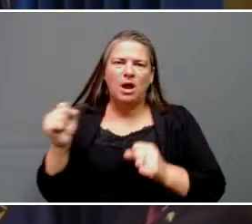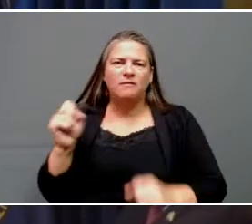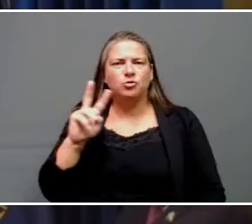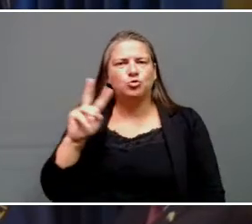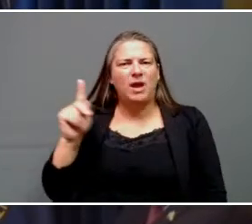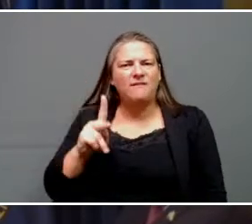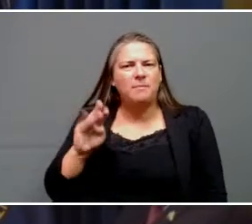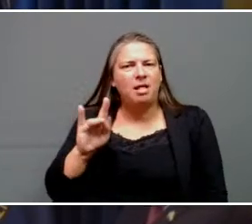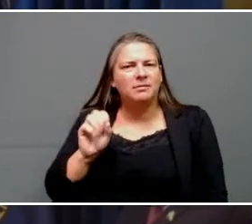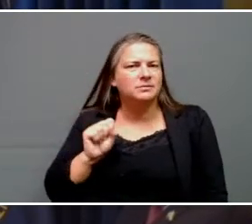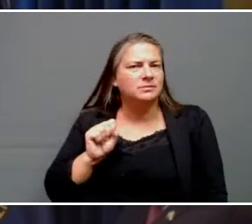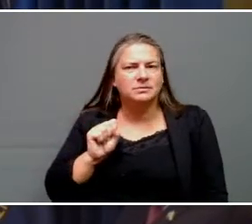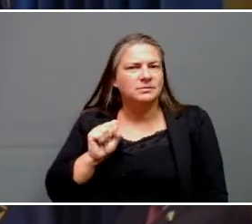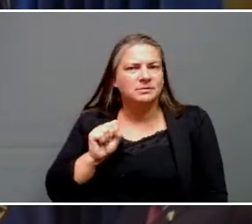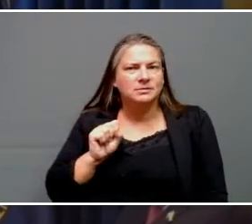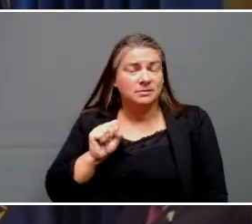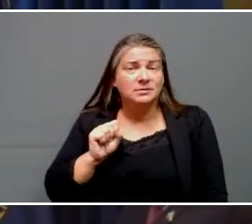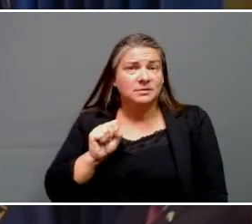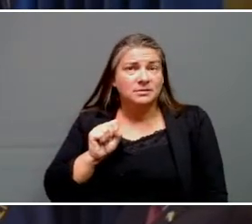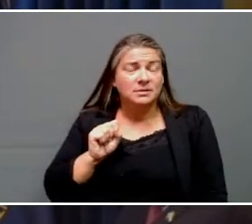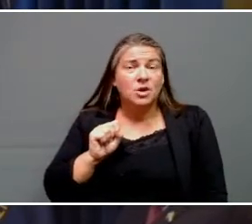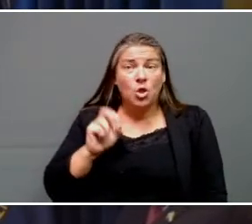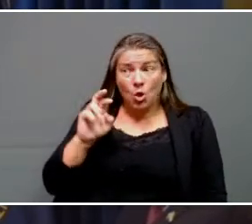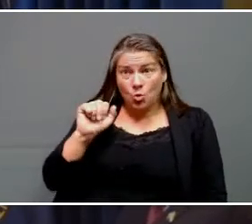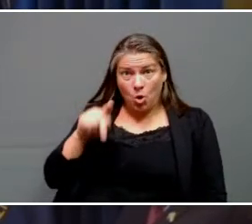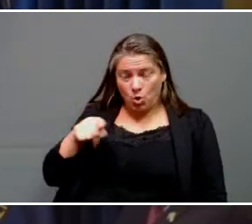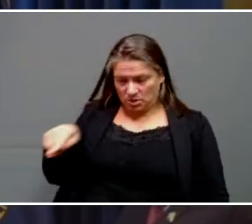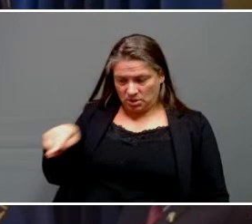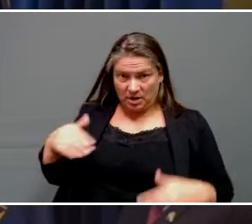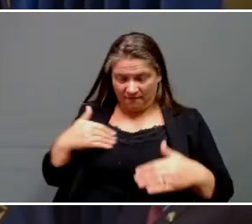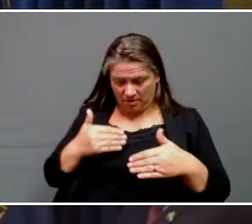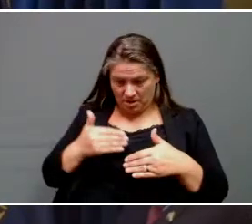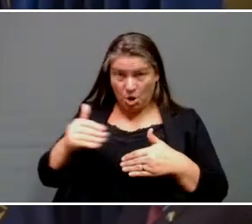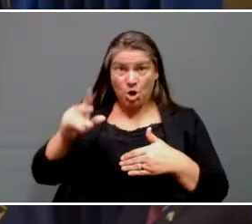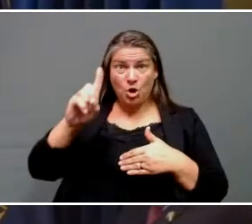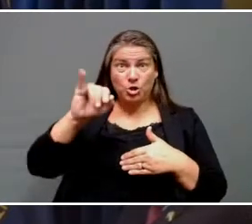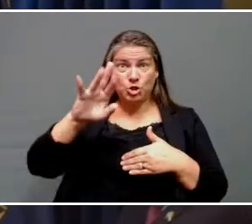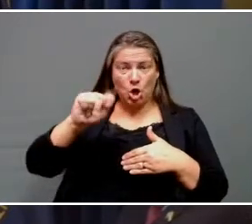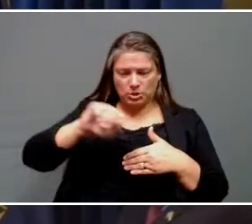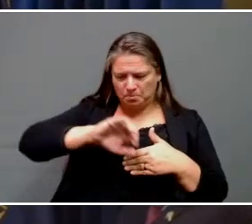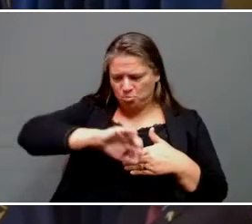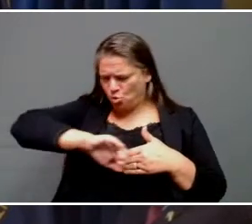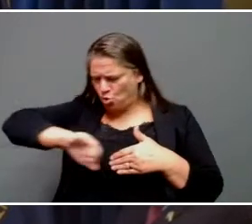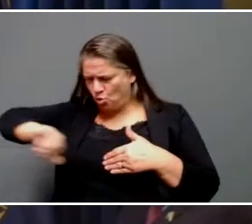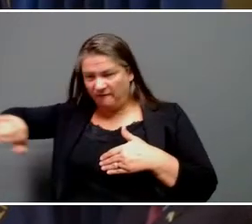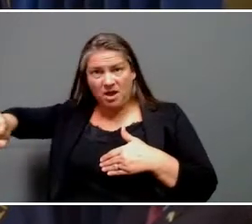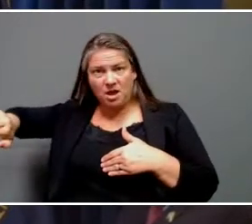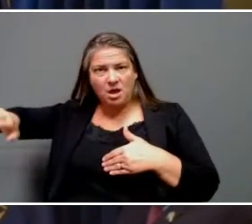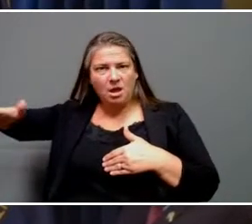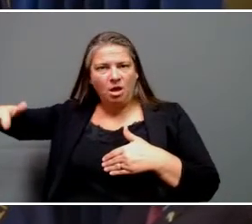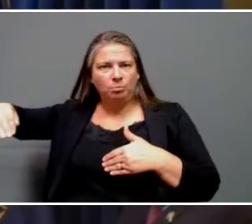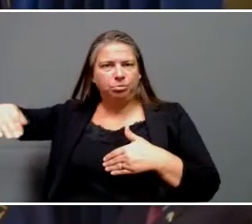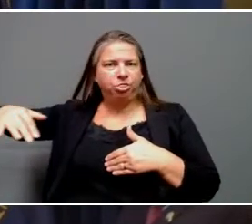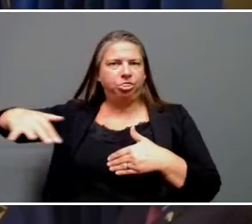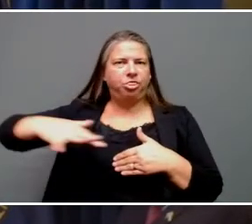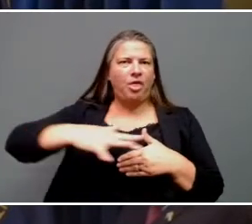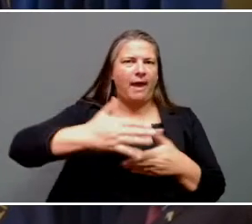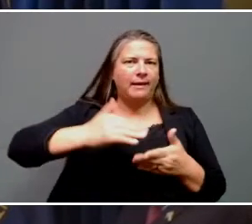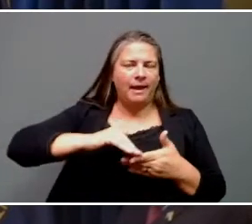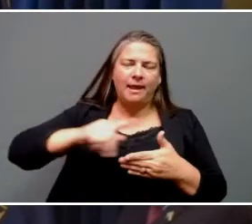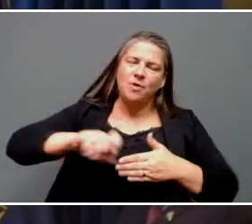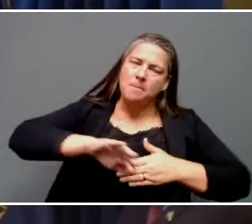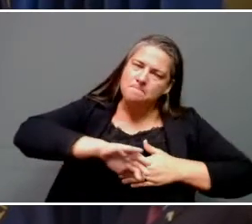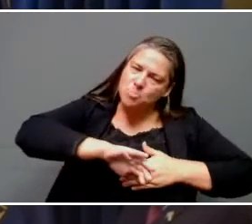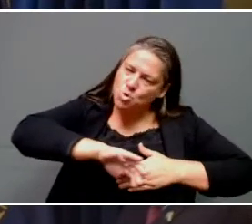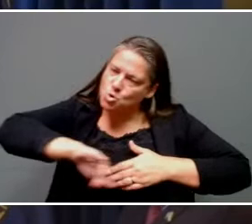the slips out off the road. And when you get some of the dirt moved, then it would slide right back over. And they would have to continue to do that with like